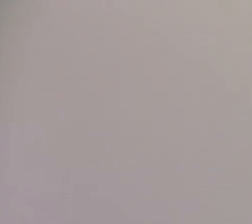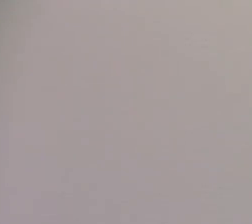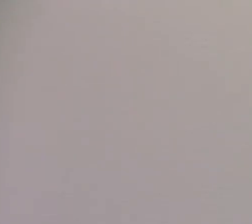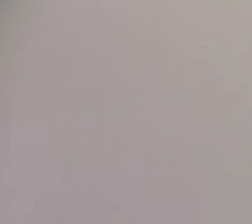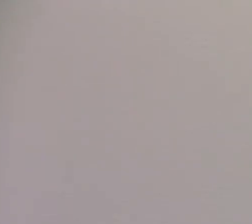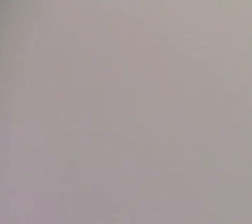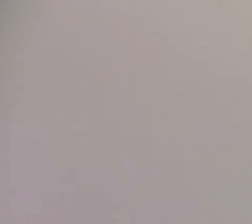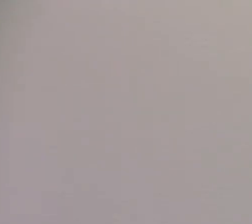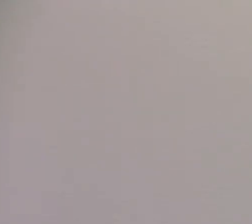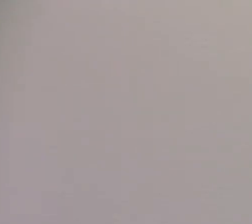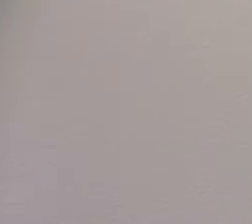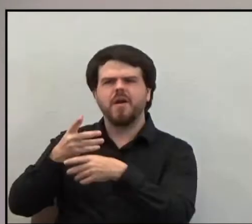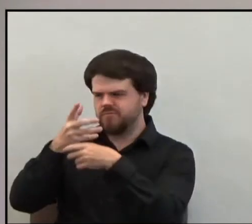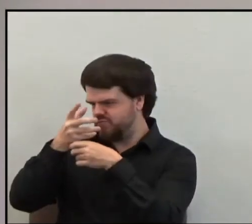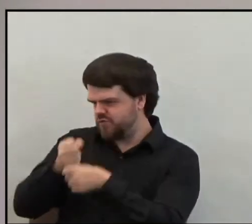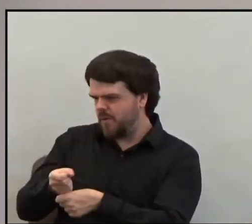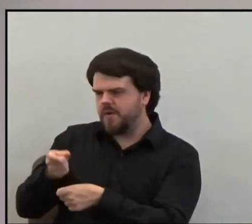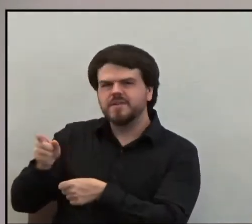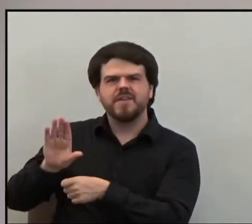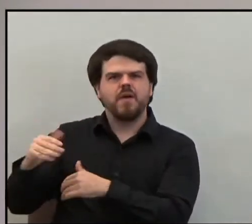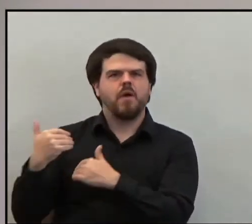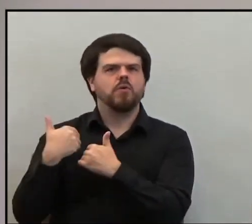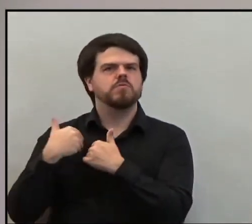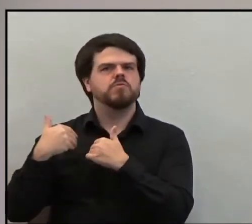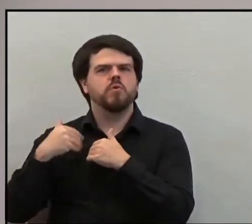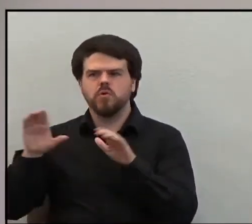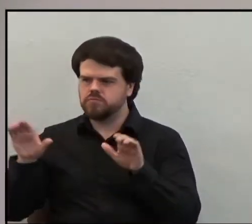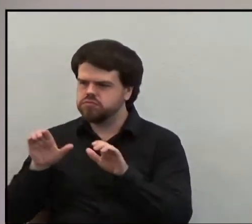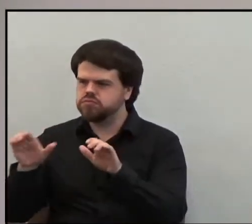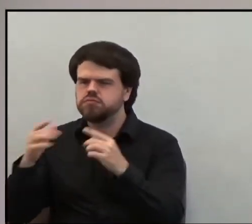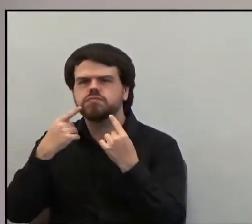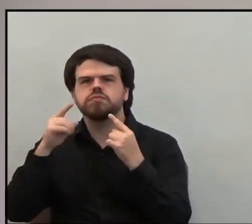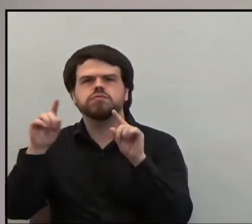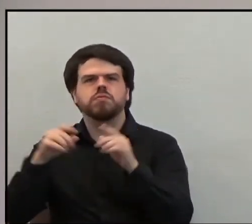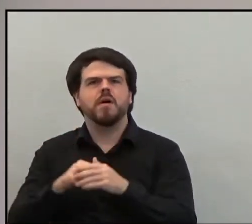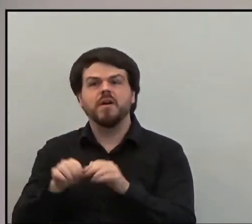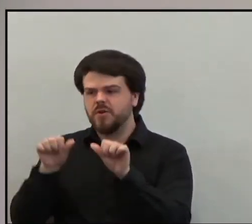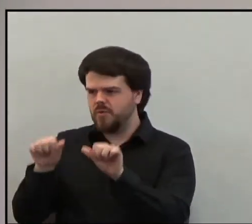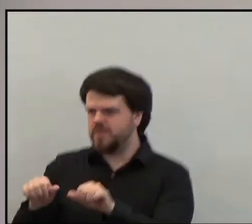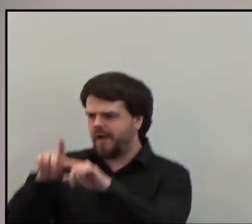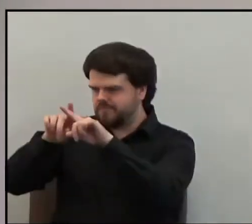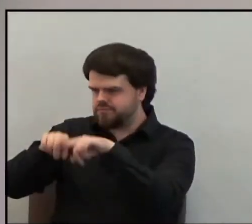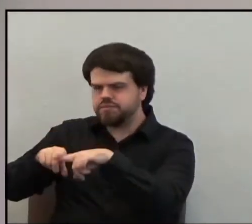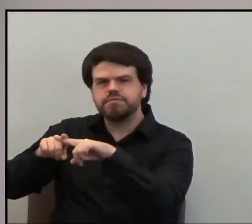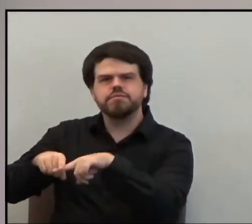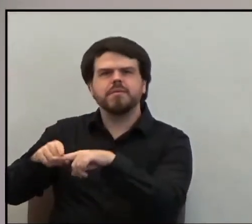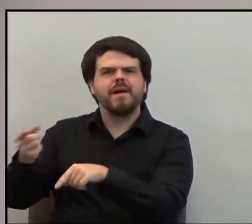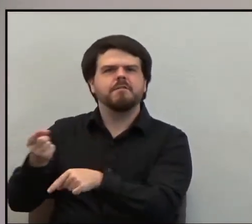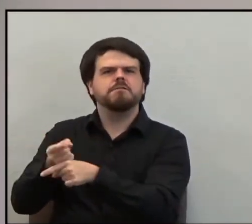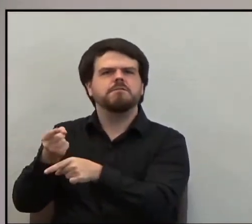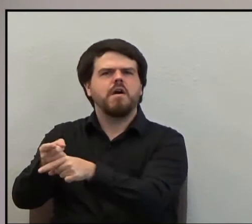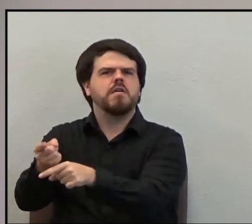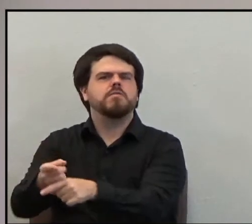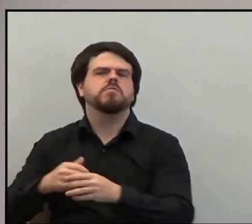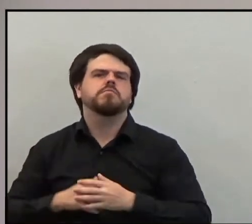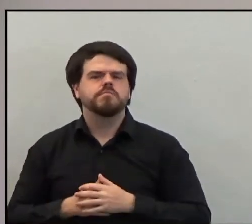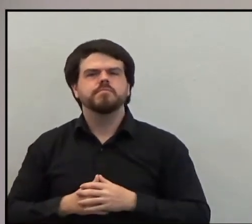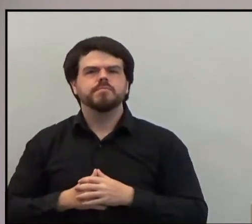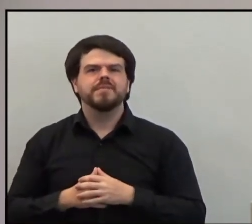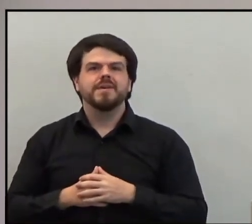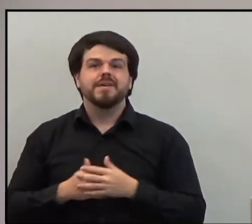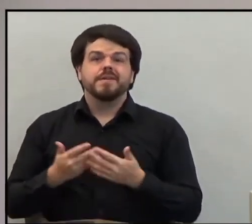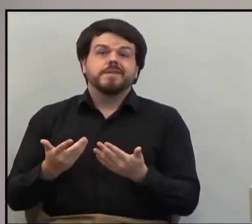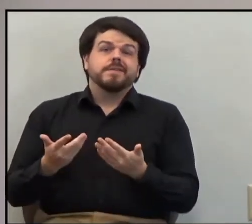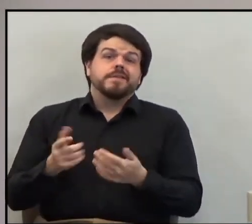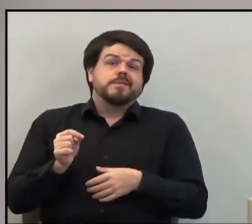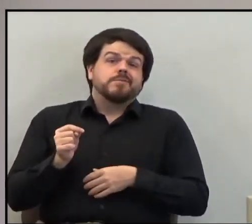can be counted on to do their duty. Men who are reliable and faithful. Too bad